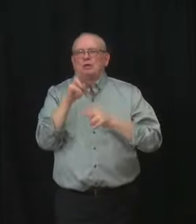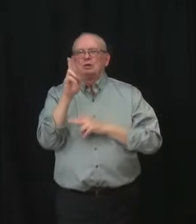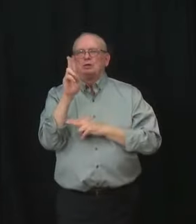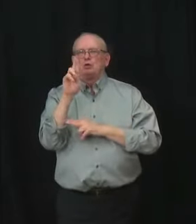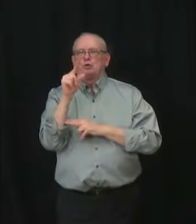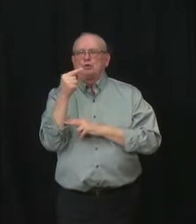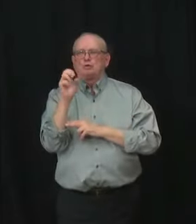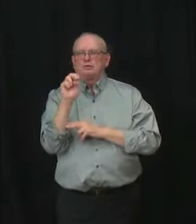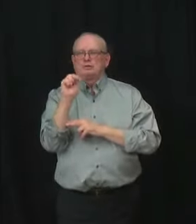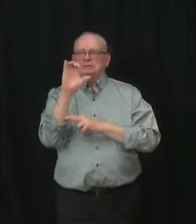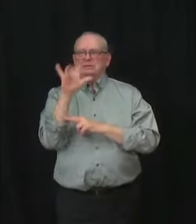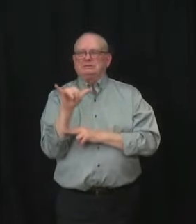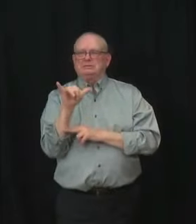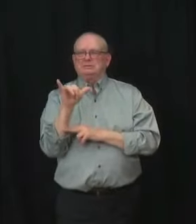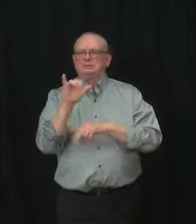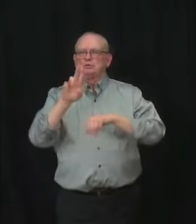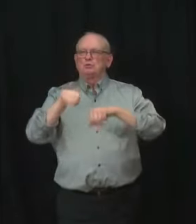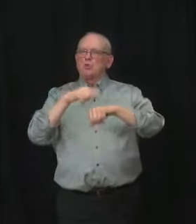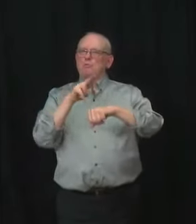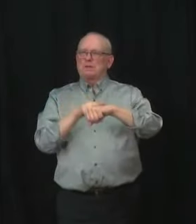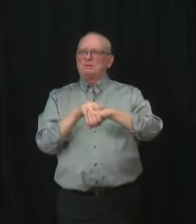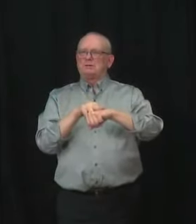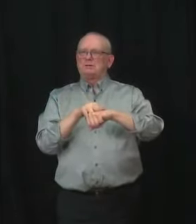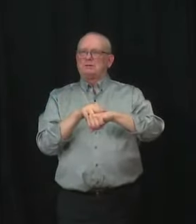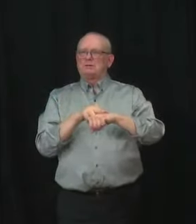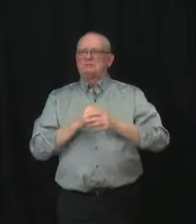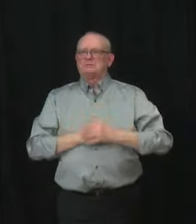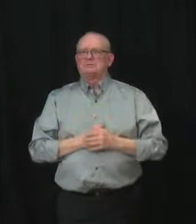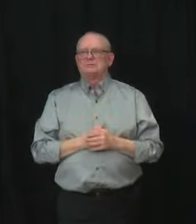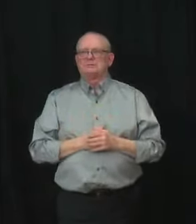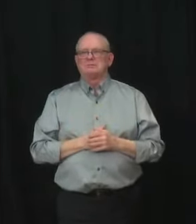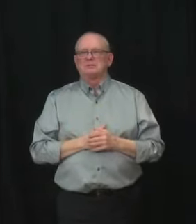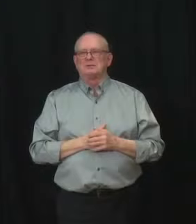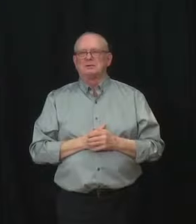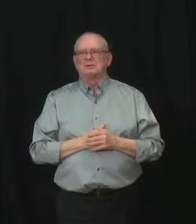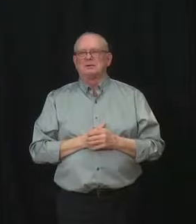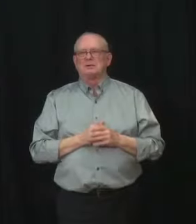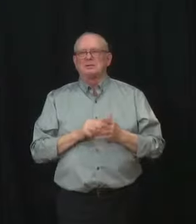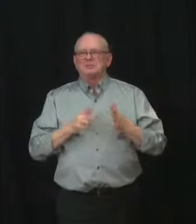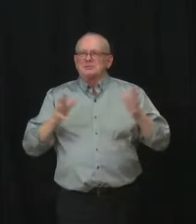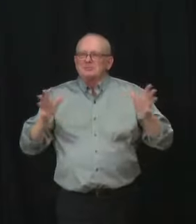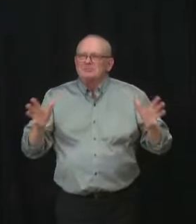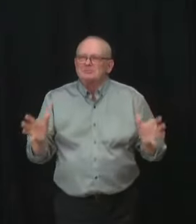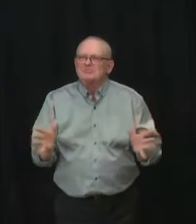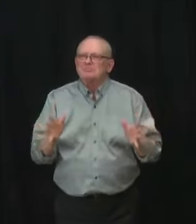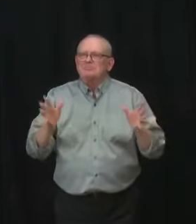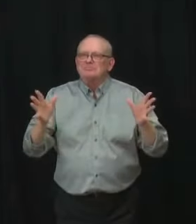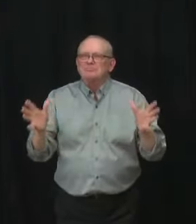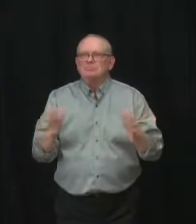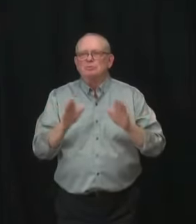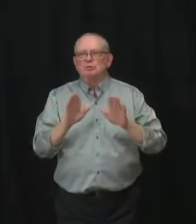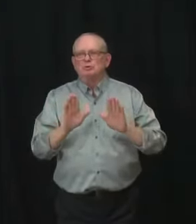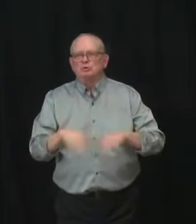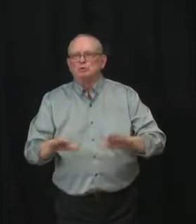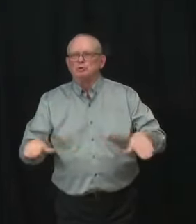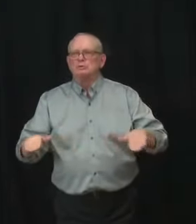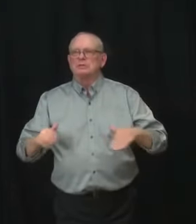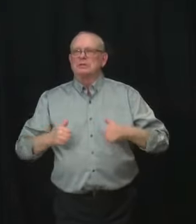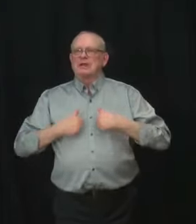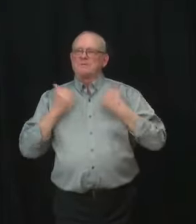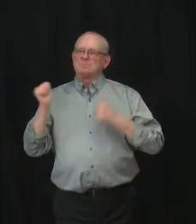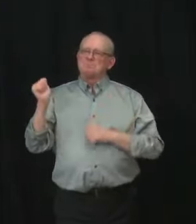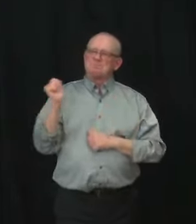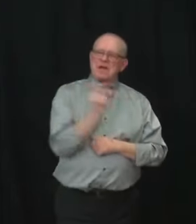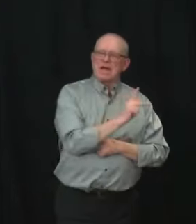are pushing for the lives of our kids to return to normal, and they're questioning the efficacy and the use